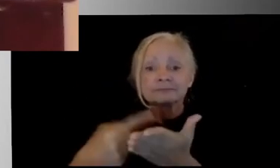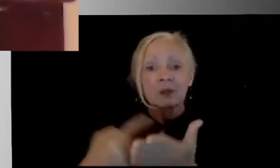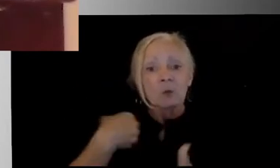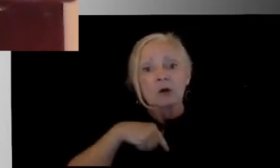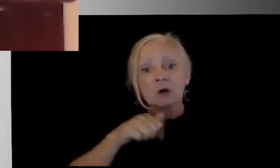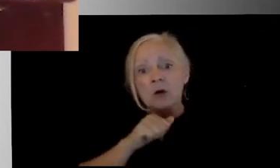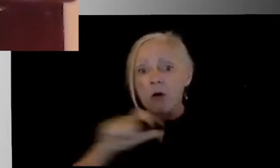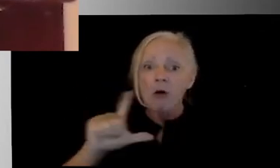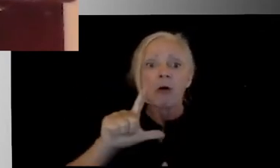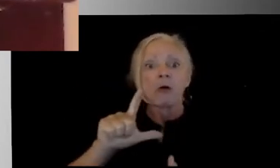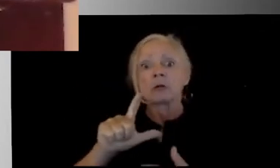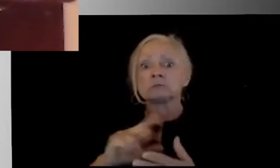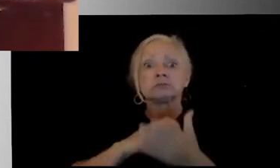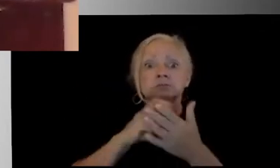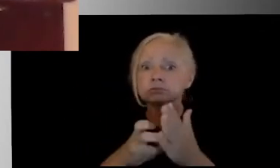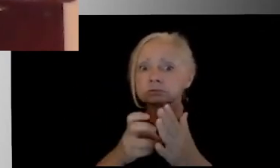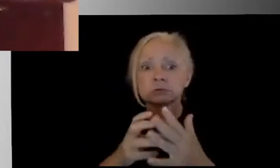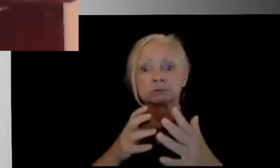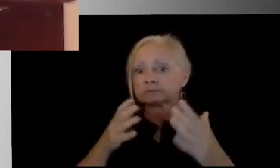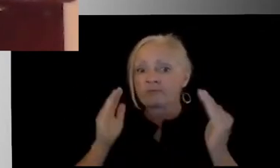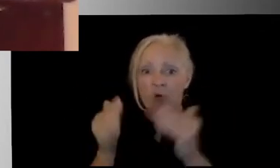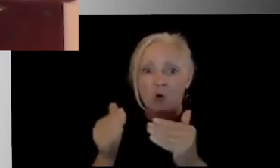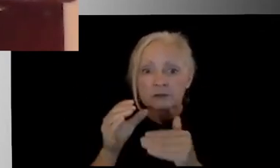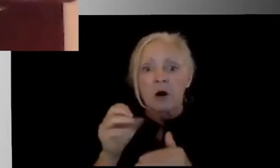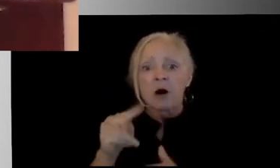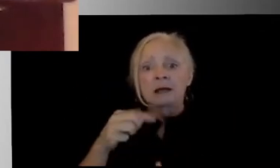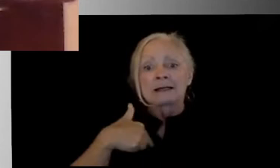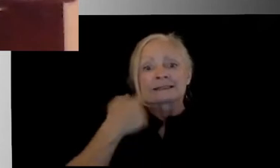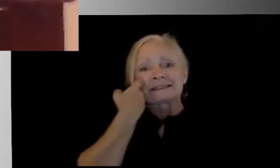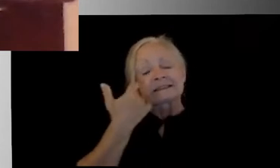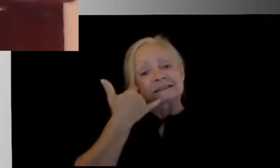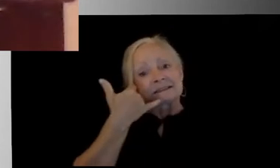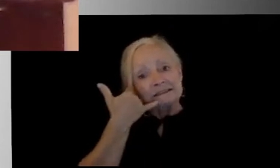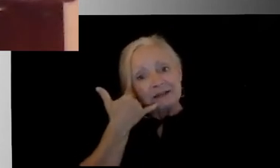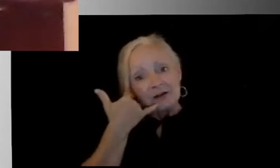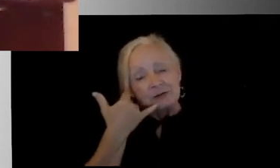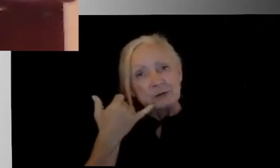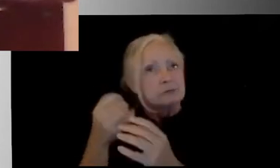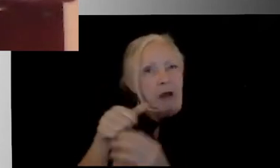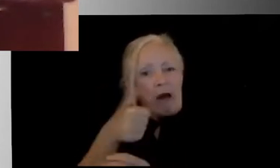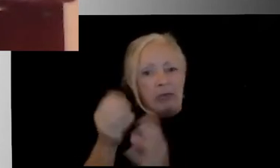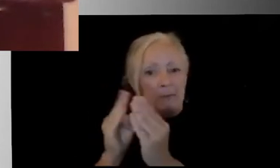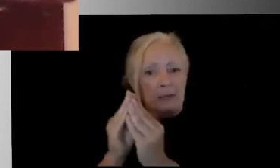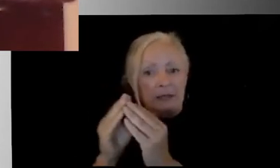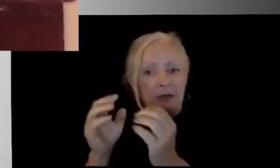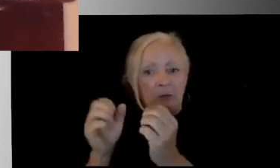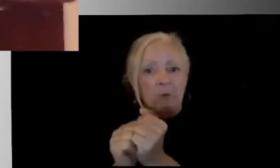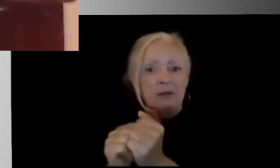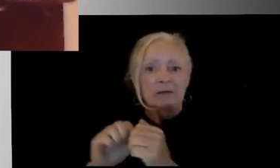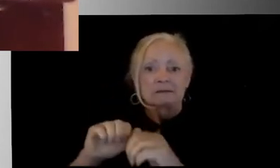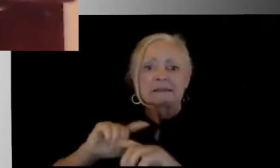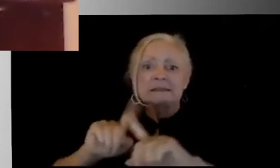in right now. It is changing daily. I just got off of a phone call with, or actually a meeting with Dr. Cain and several other medical